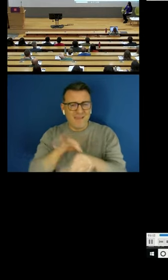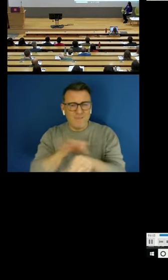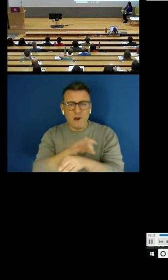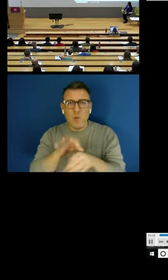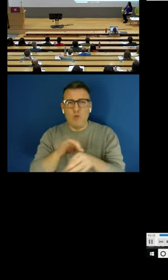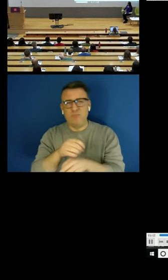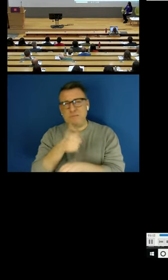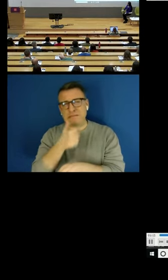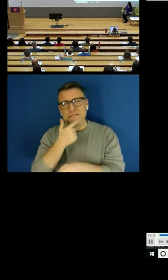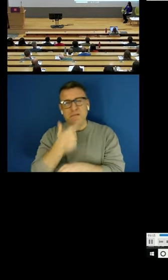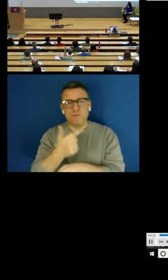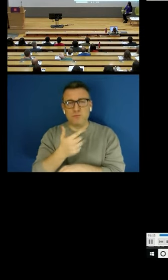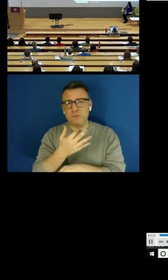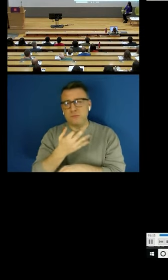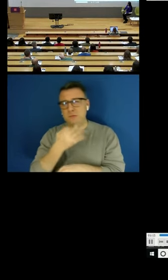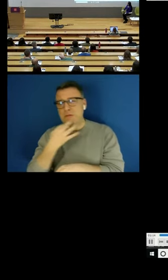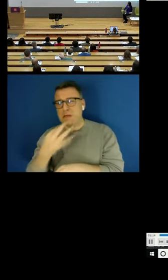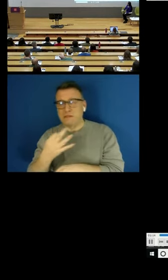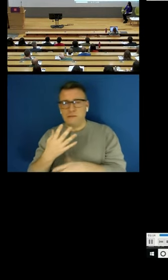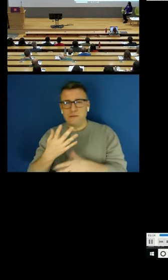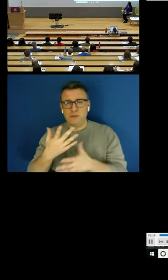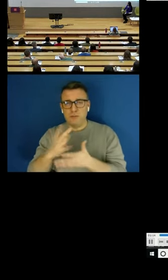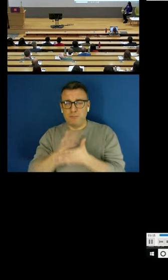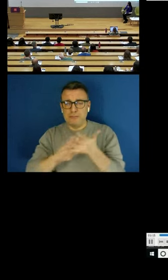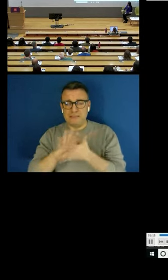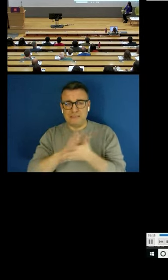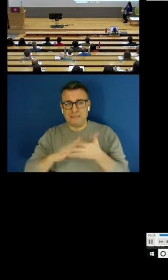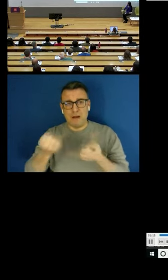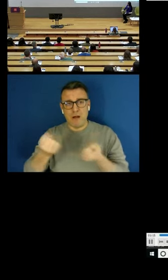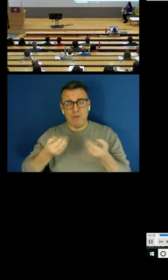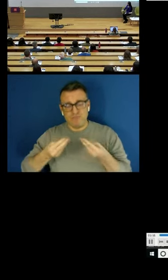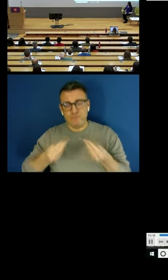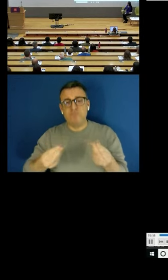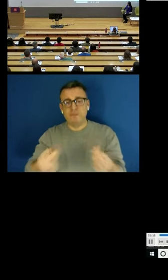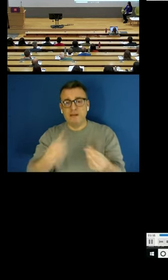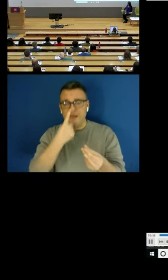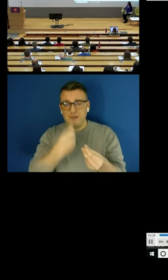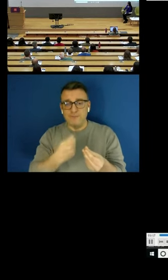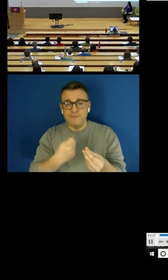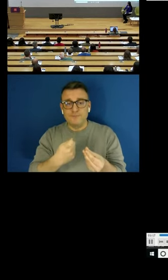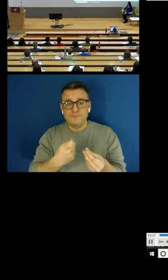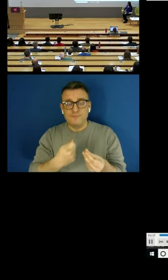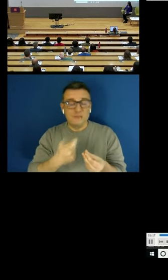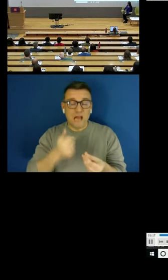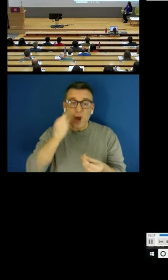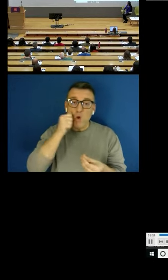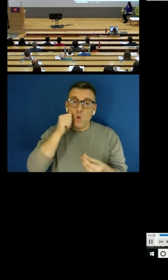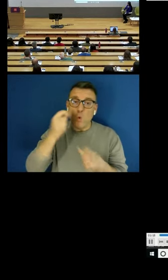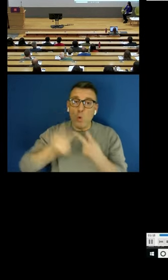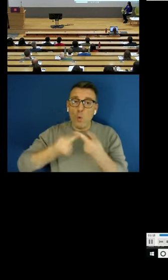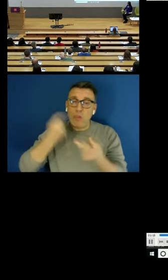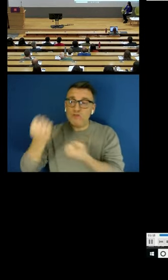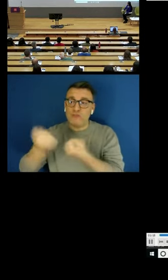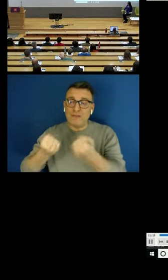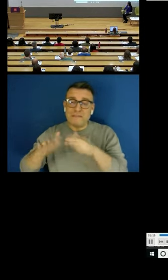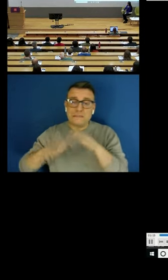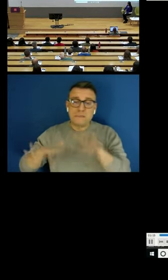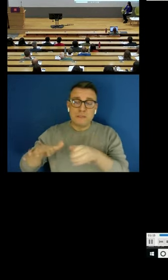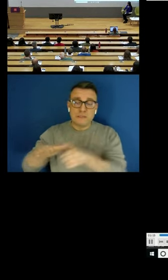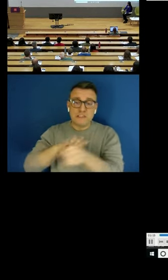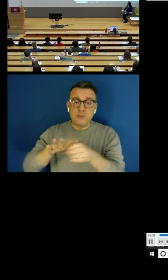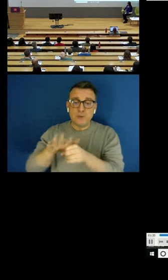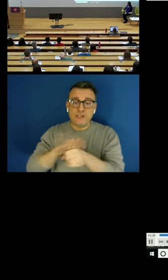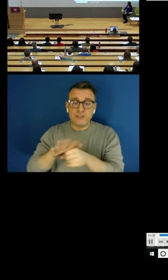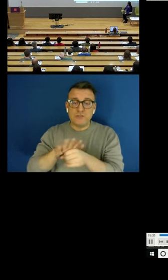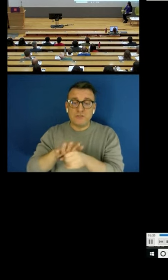run my car and it's probably the same scenario for other drivers too. To make up for that I have to do